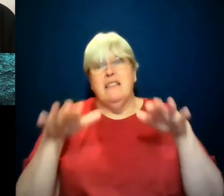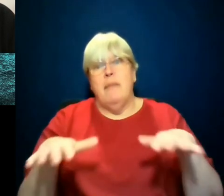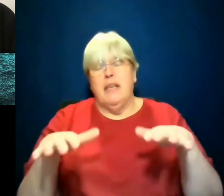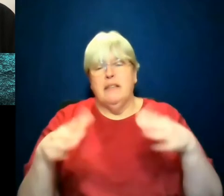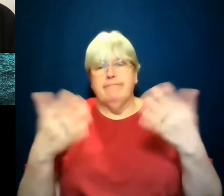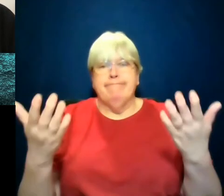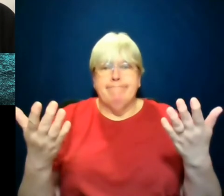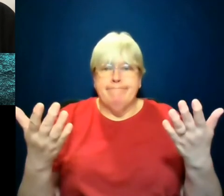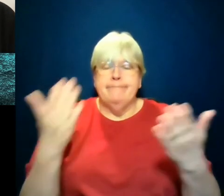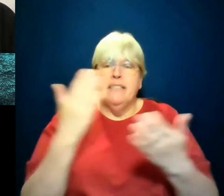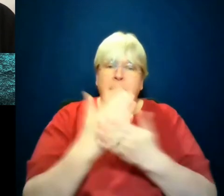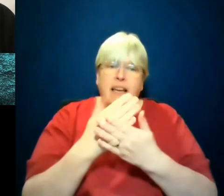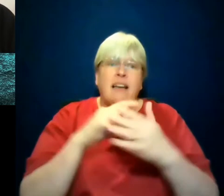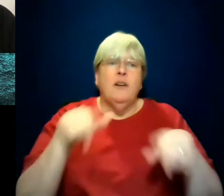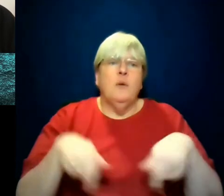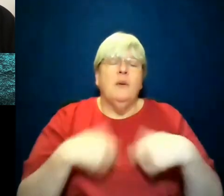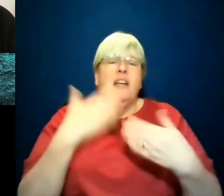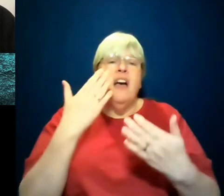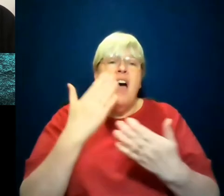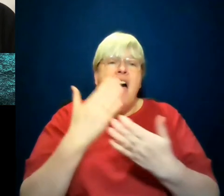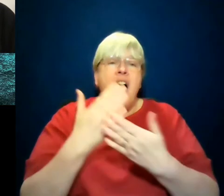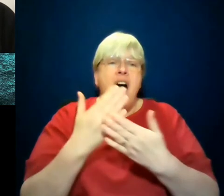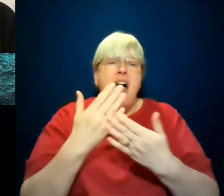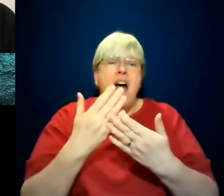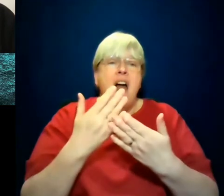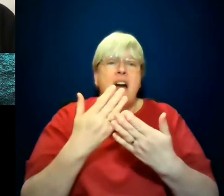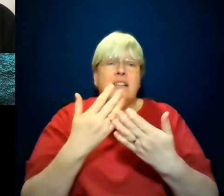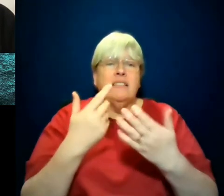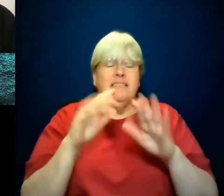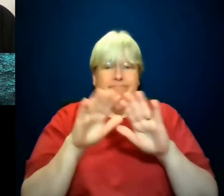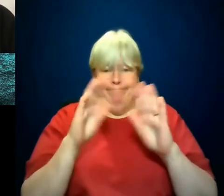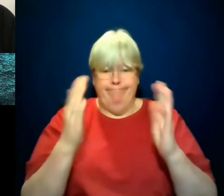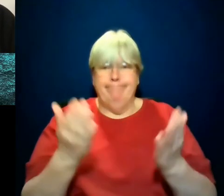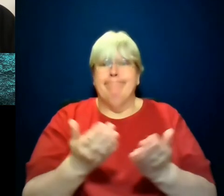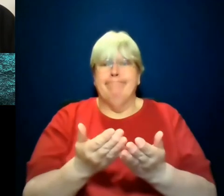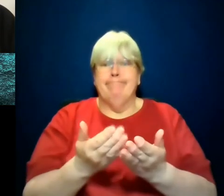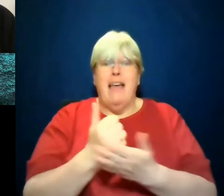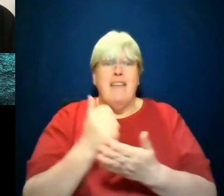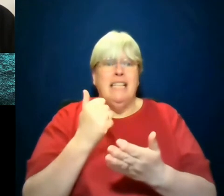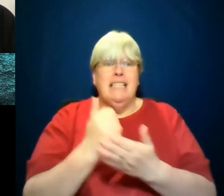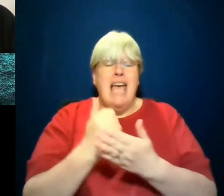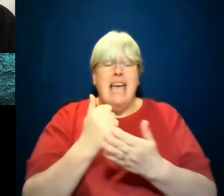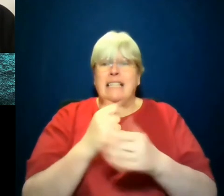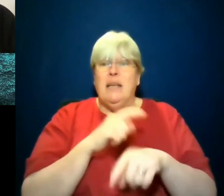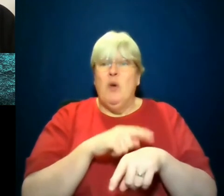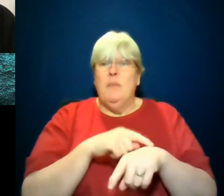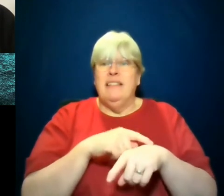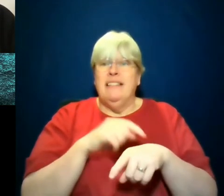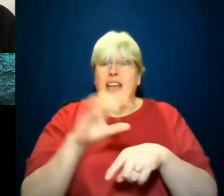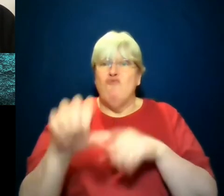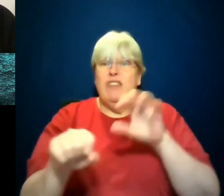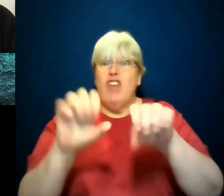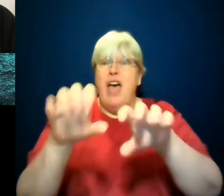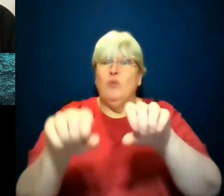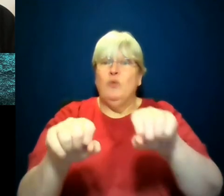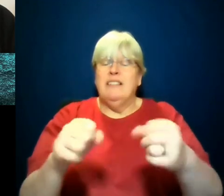really in our little self with these fantastic moments when we can reach out and connect with people. But, you know, it's really unlikely that we